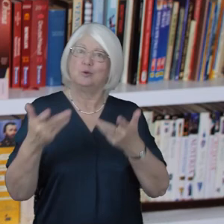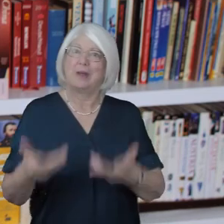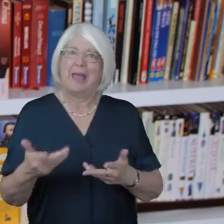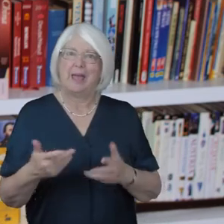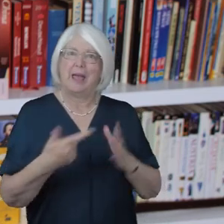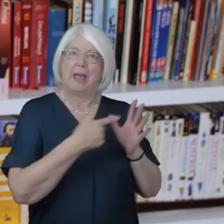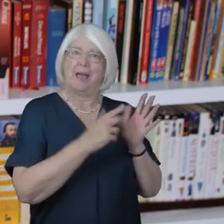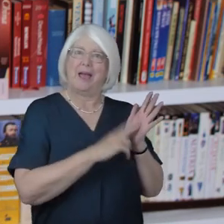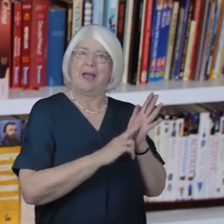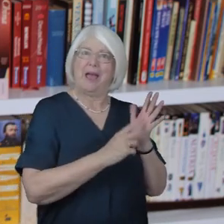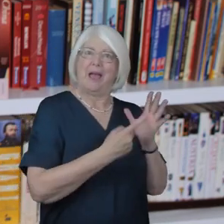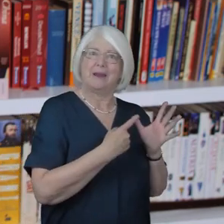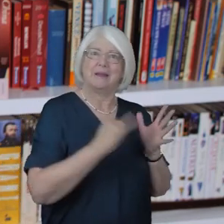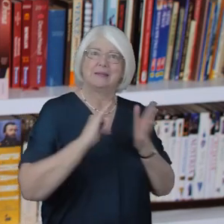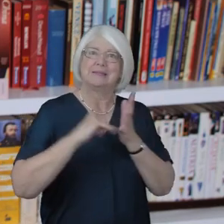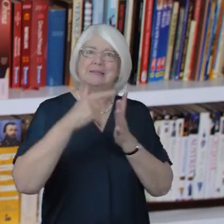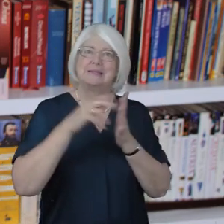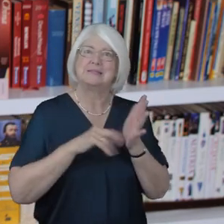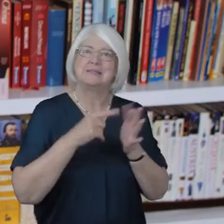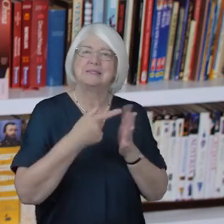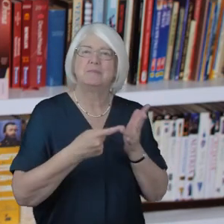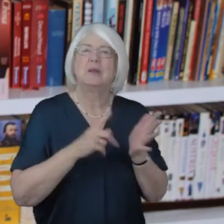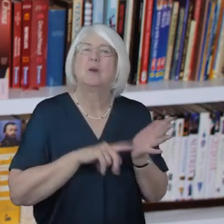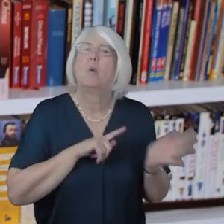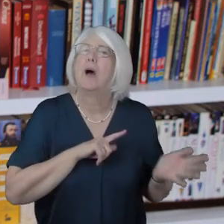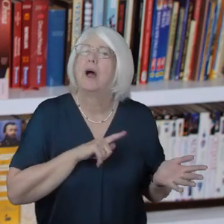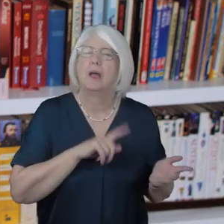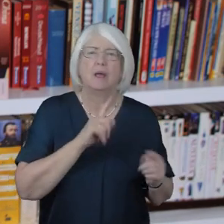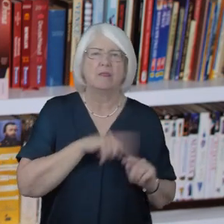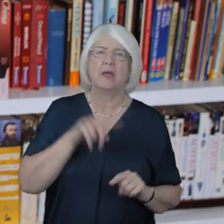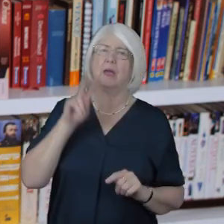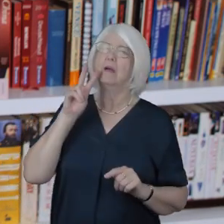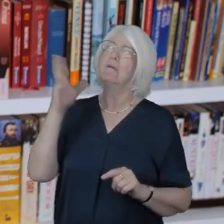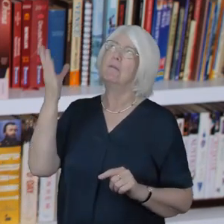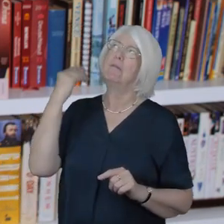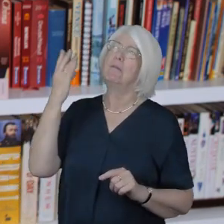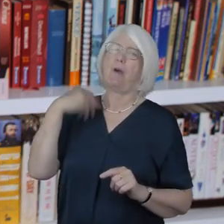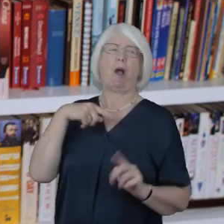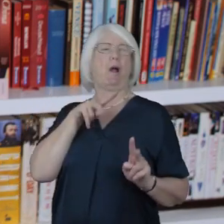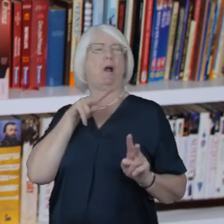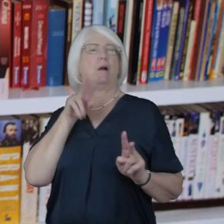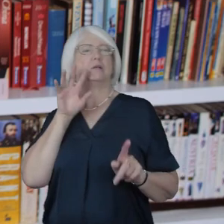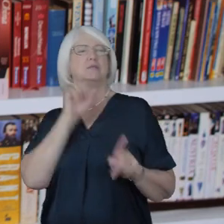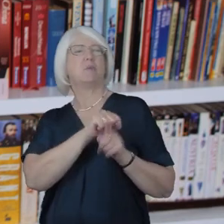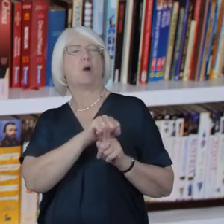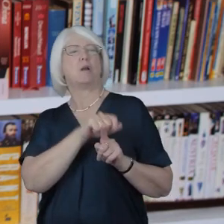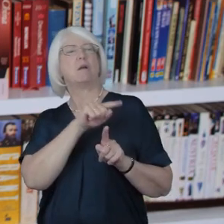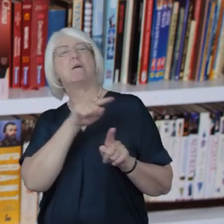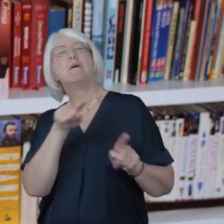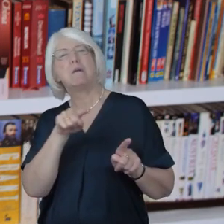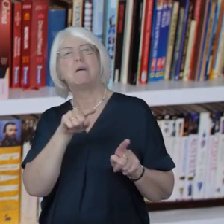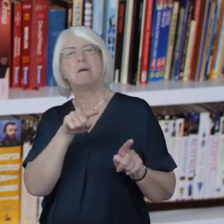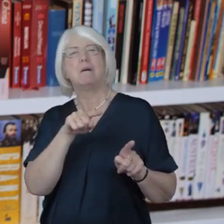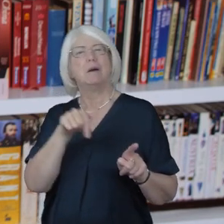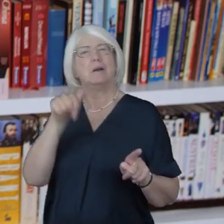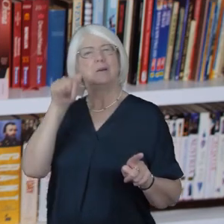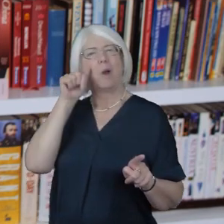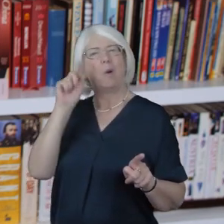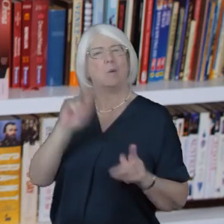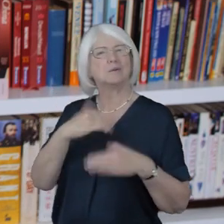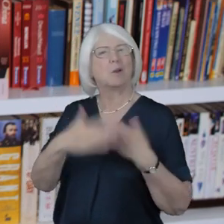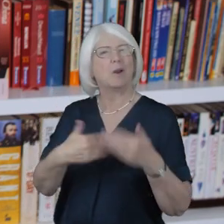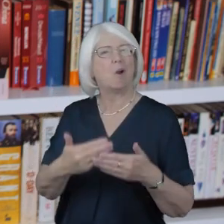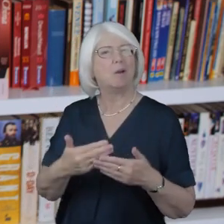people who are seeing with the eyes of God who spot the people who are on the margins reading the signs of the times